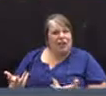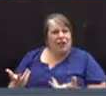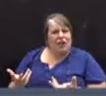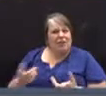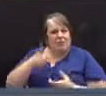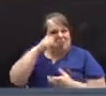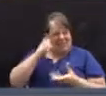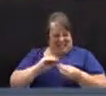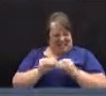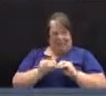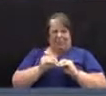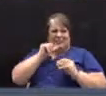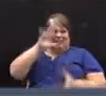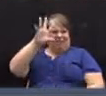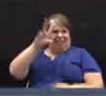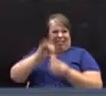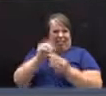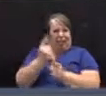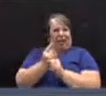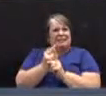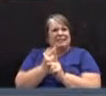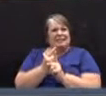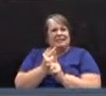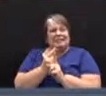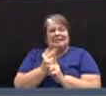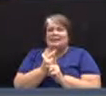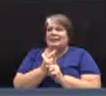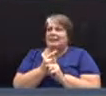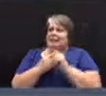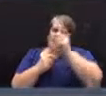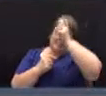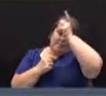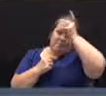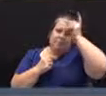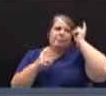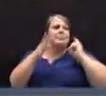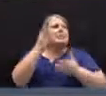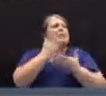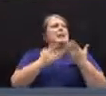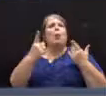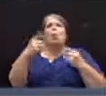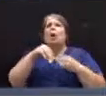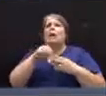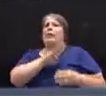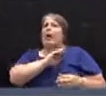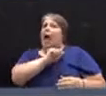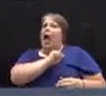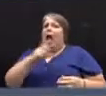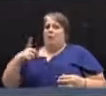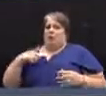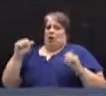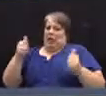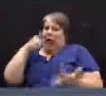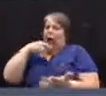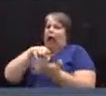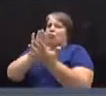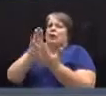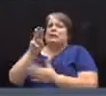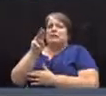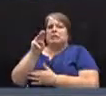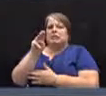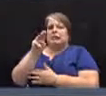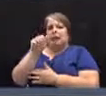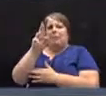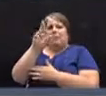Because the figures wouldn't add up. Is there someone within the administration that could address Ms. Cain's